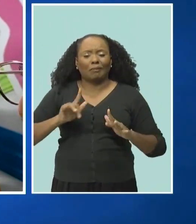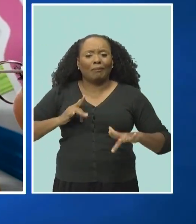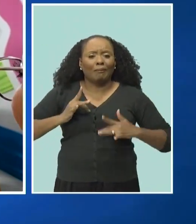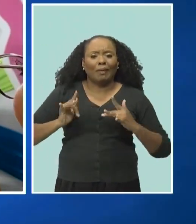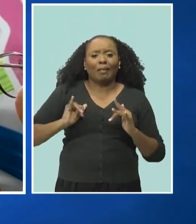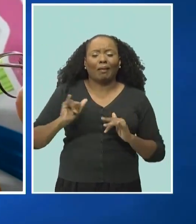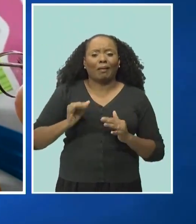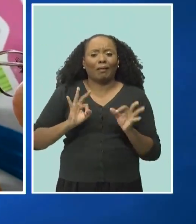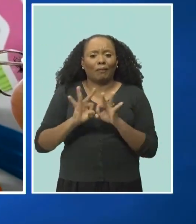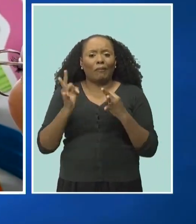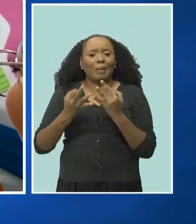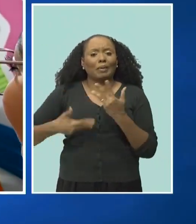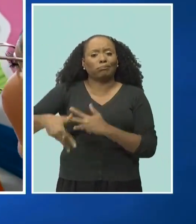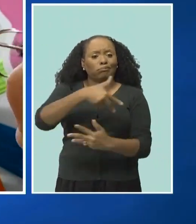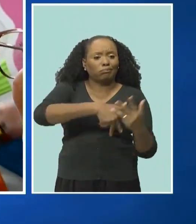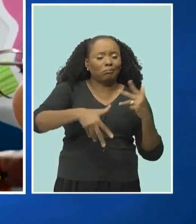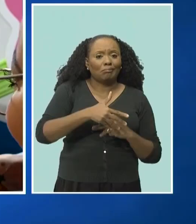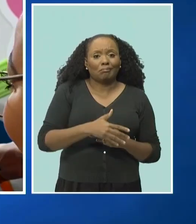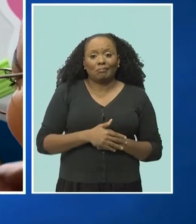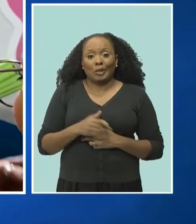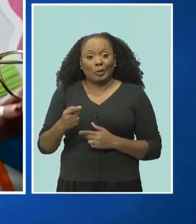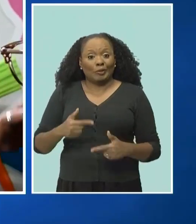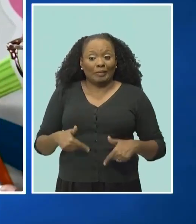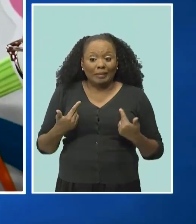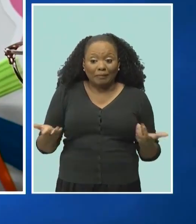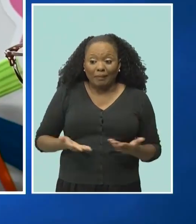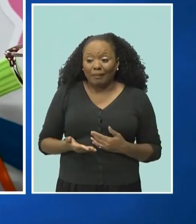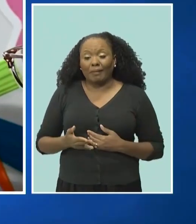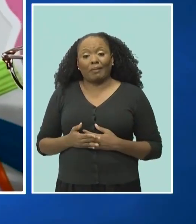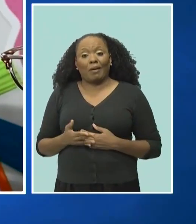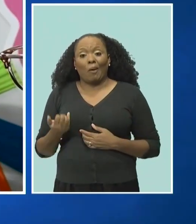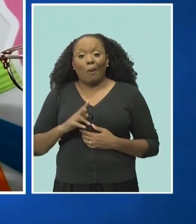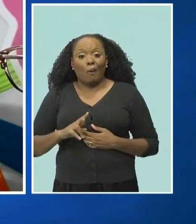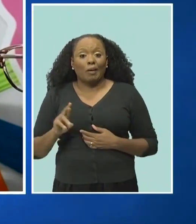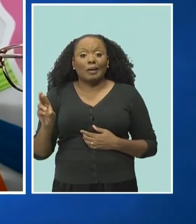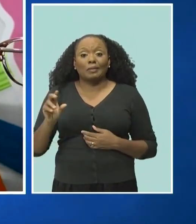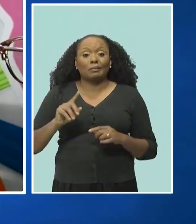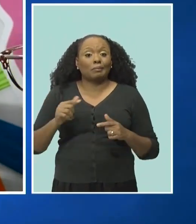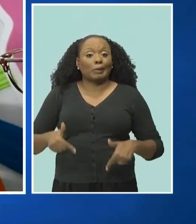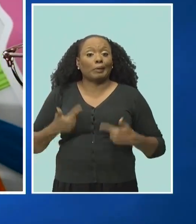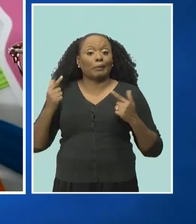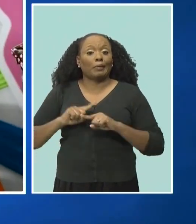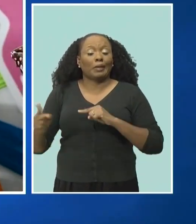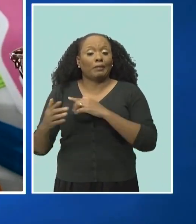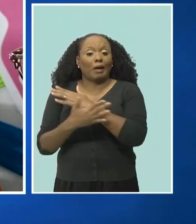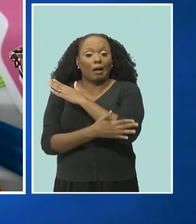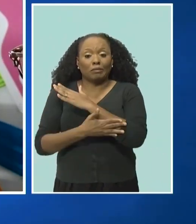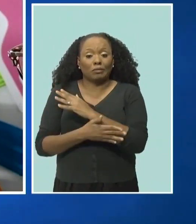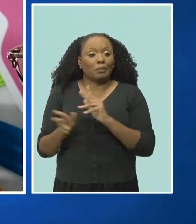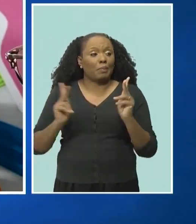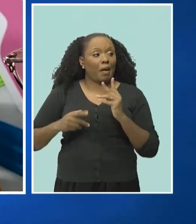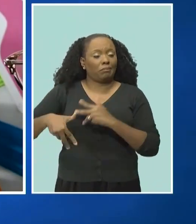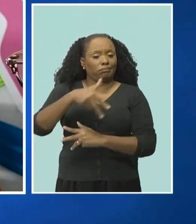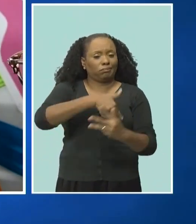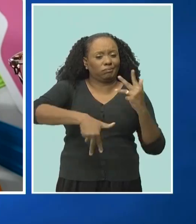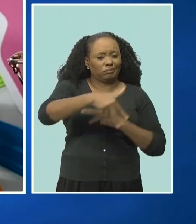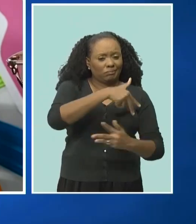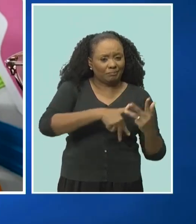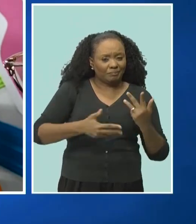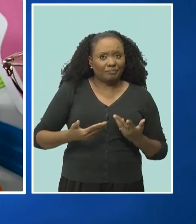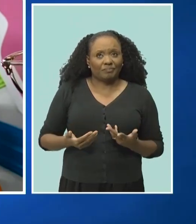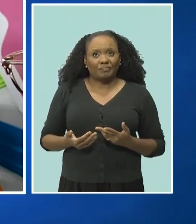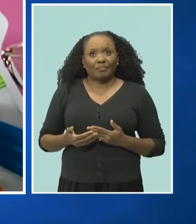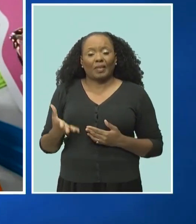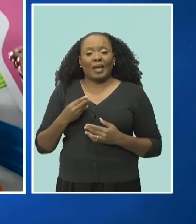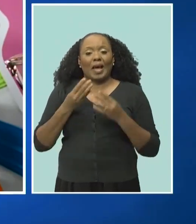whether you're from here, whether you're a tourist, everybody mixes so beautifully and happily. And then we have